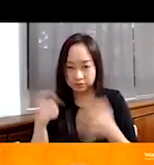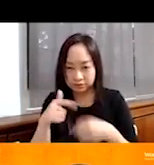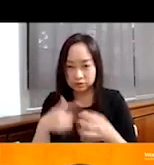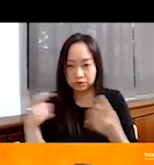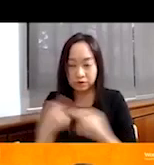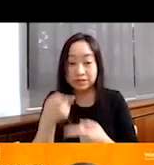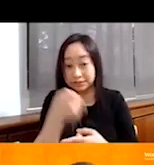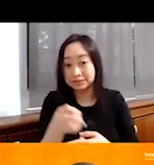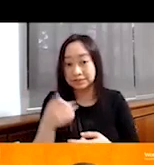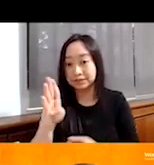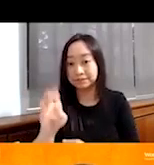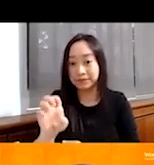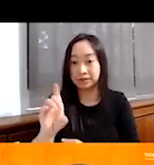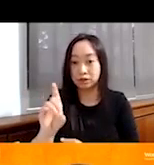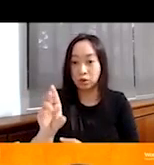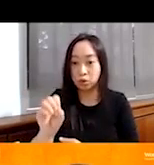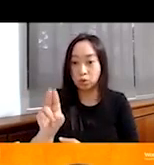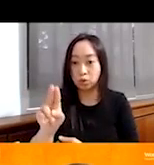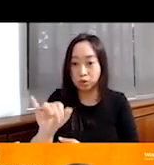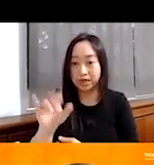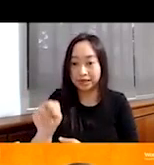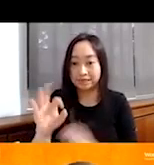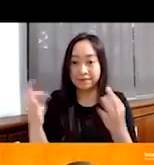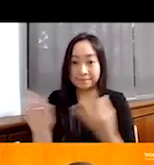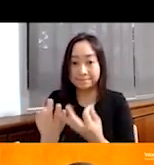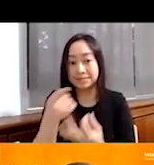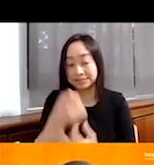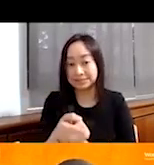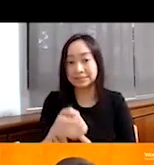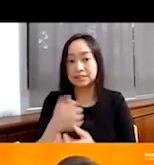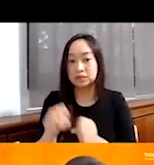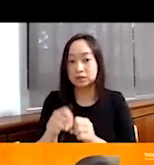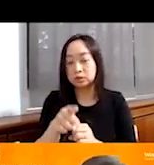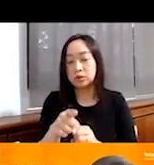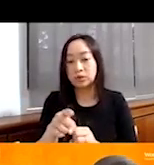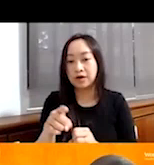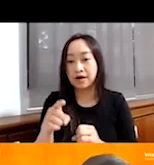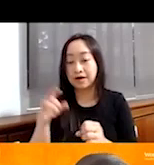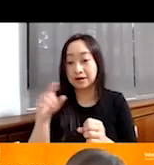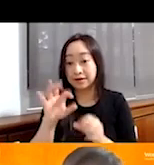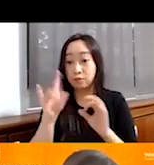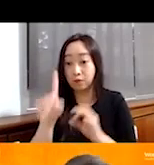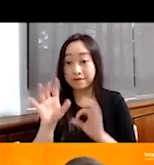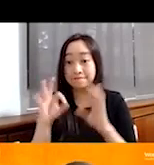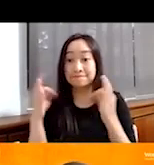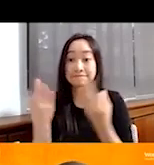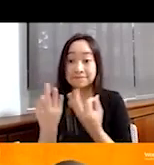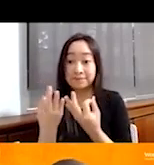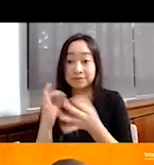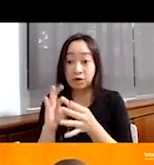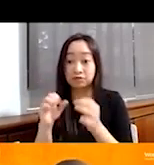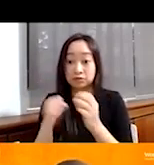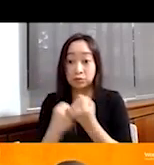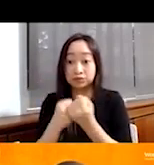the home of a Bedouin family in South Hebron, an AP family, actually a family of a sponsored child. And as you can see,